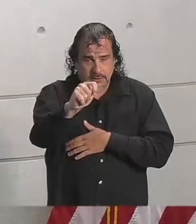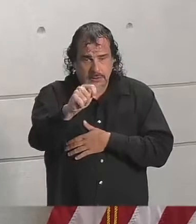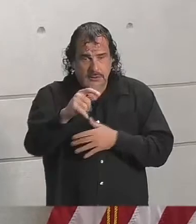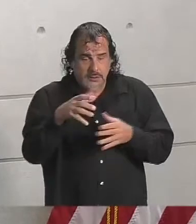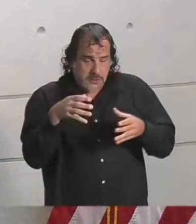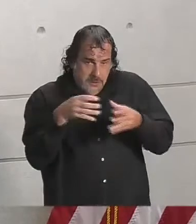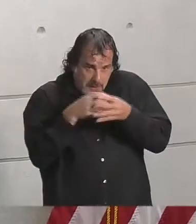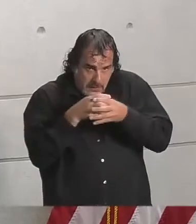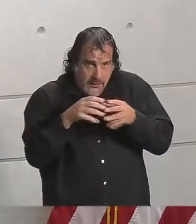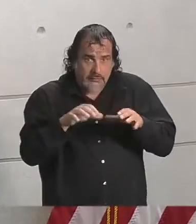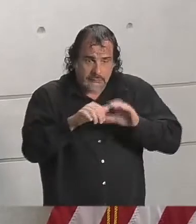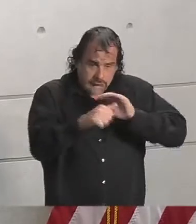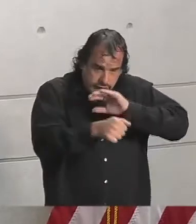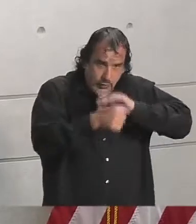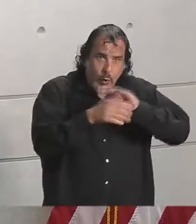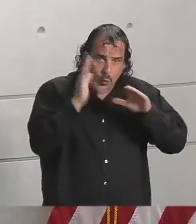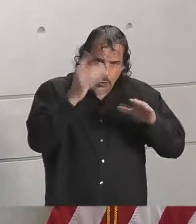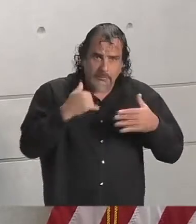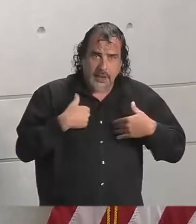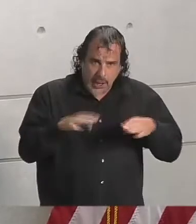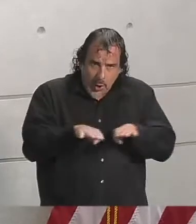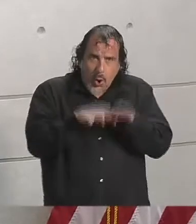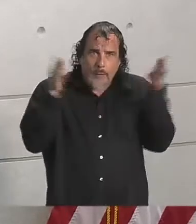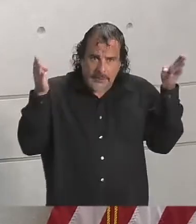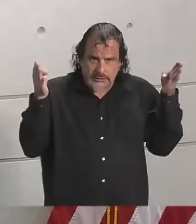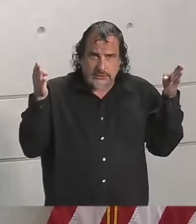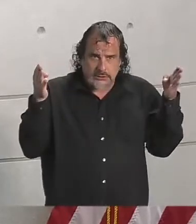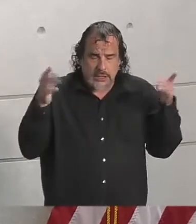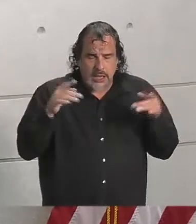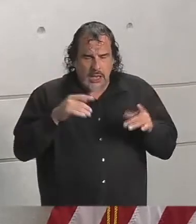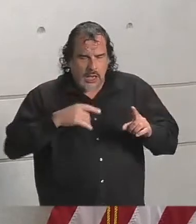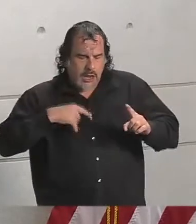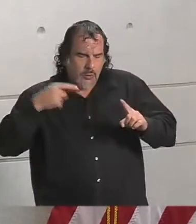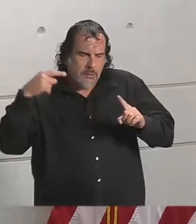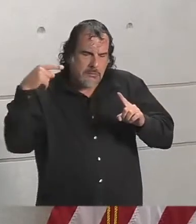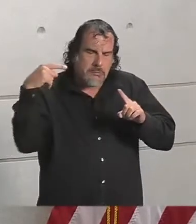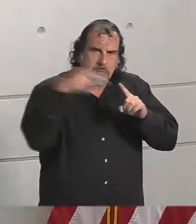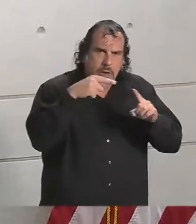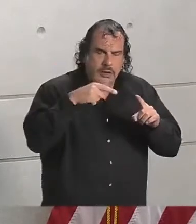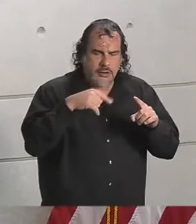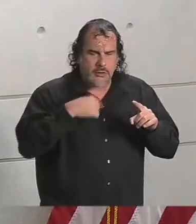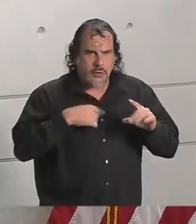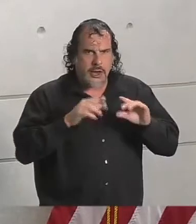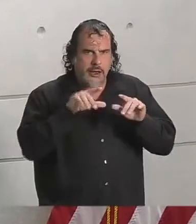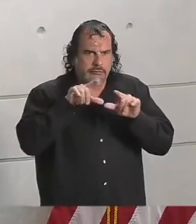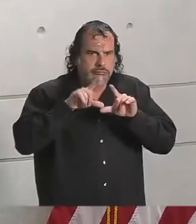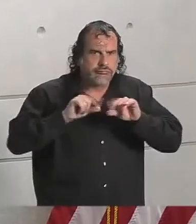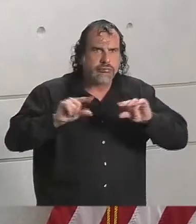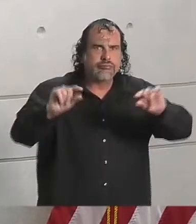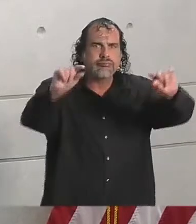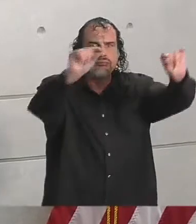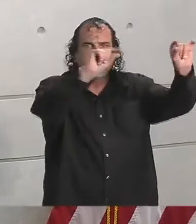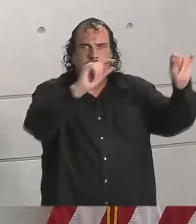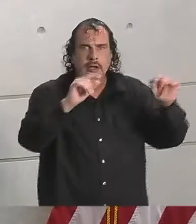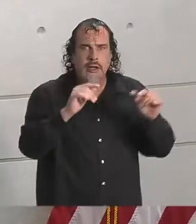will be open. I will point out, we have messaged throughout this whole hurricane season. We are asking you to